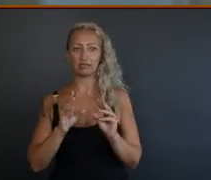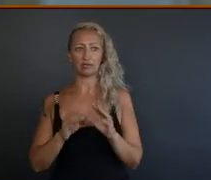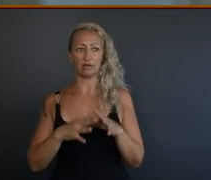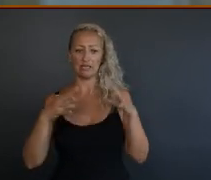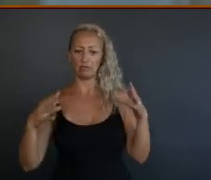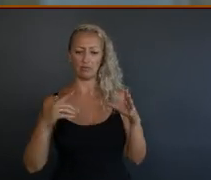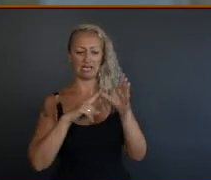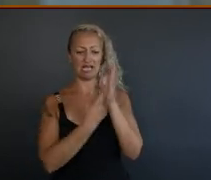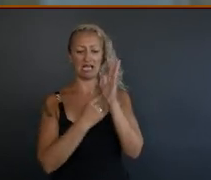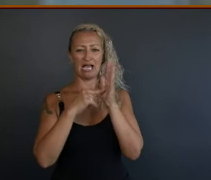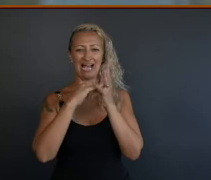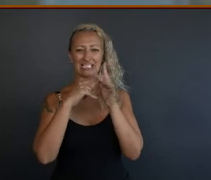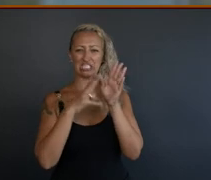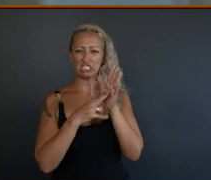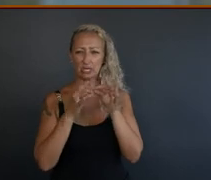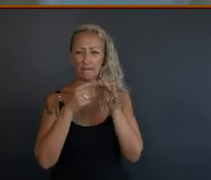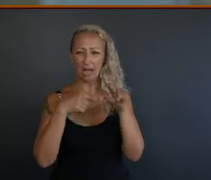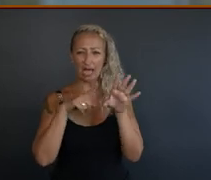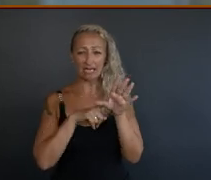water reservoirs in the world.